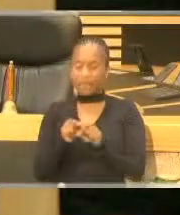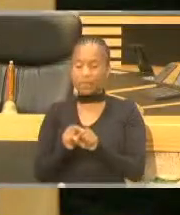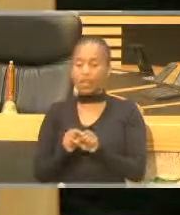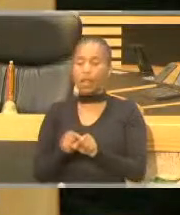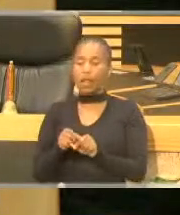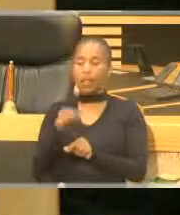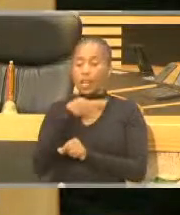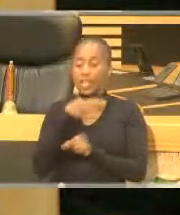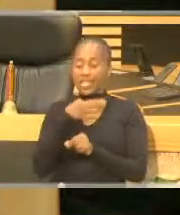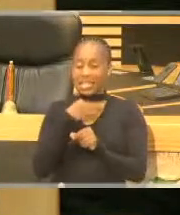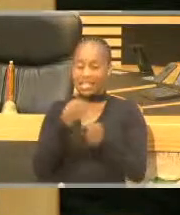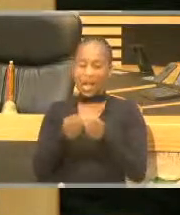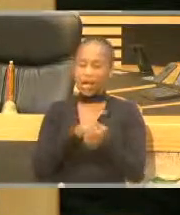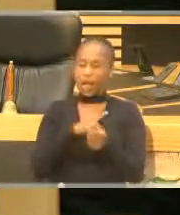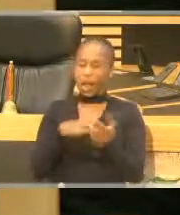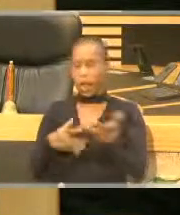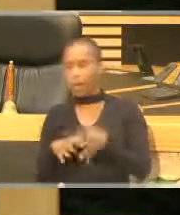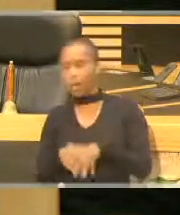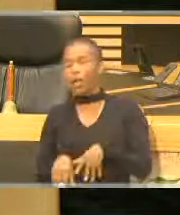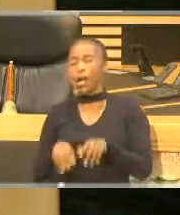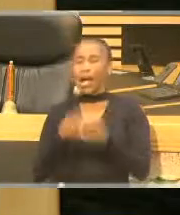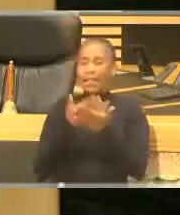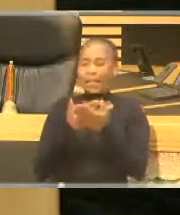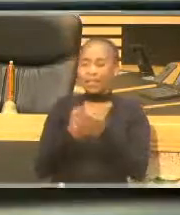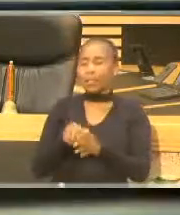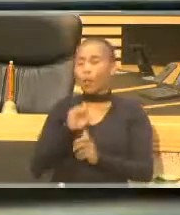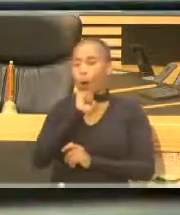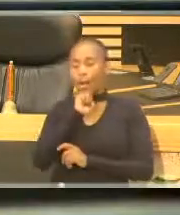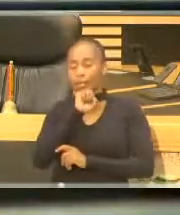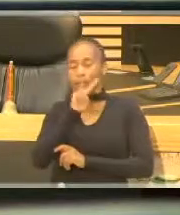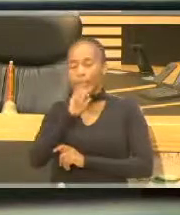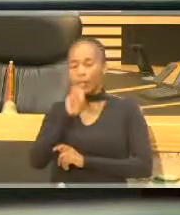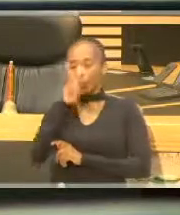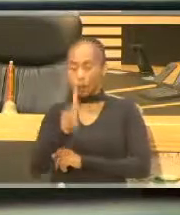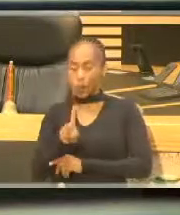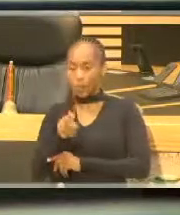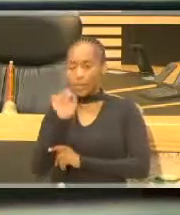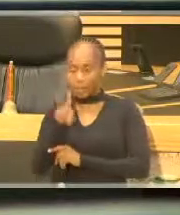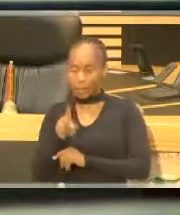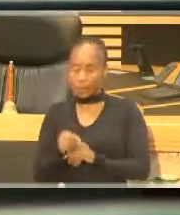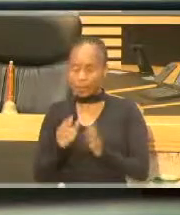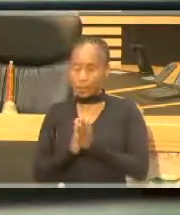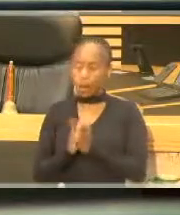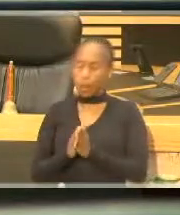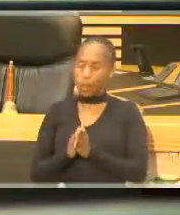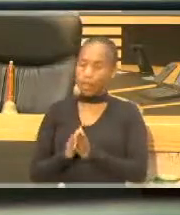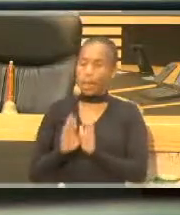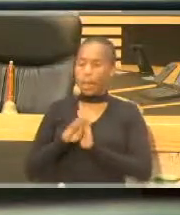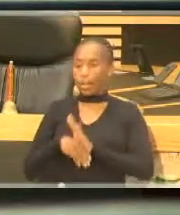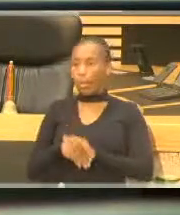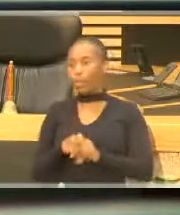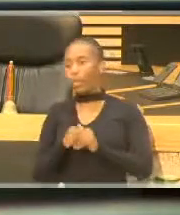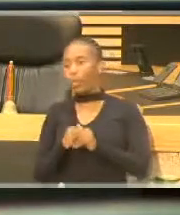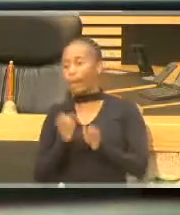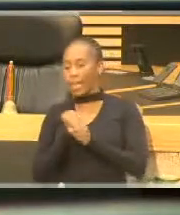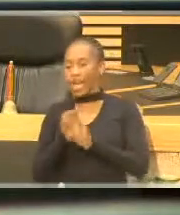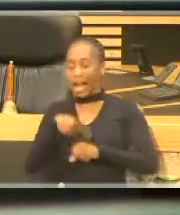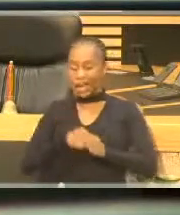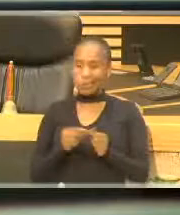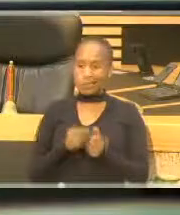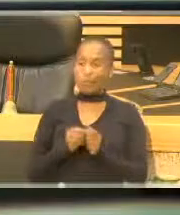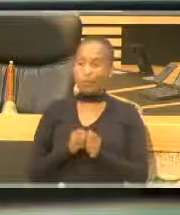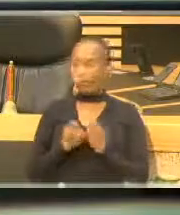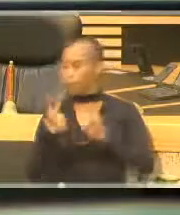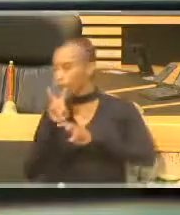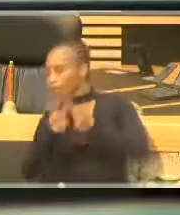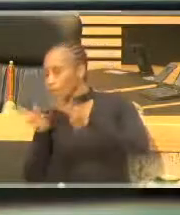at least until August 2021. This presents us with an opportunity to explore alternative energy sources to keep the lights on so